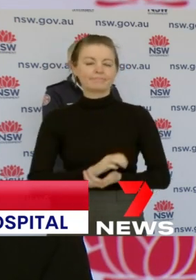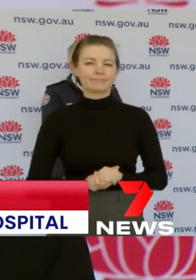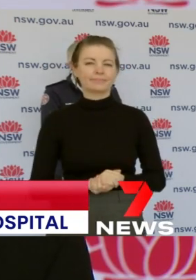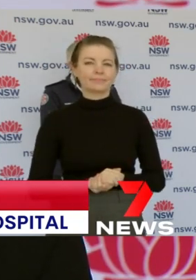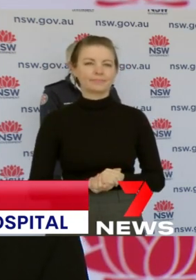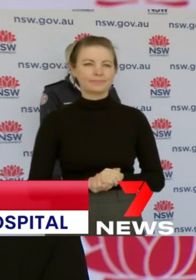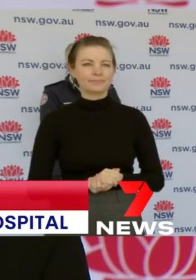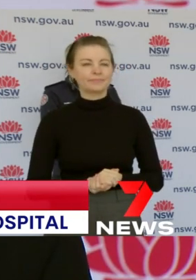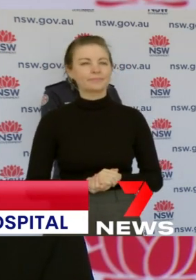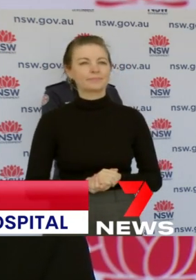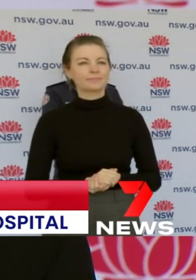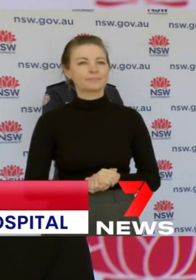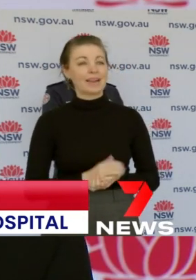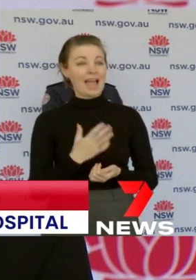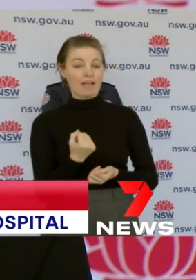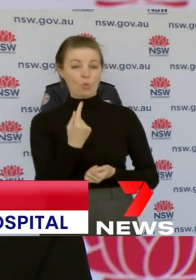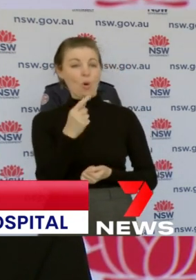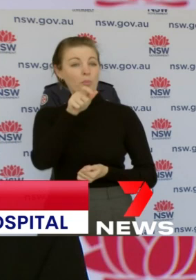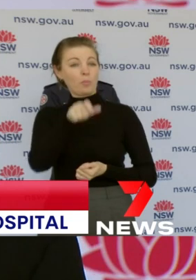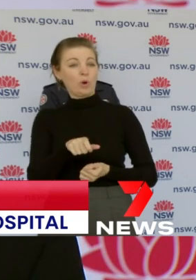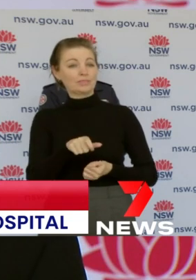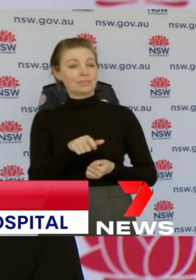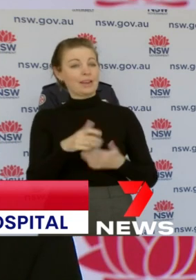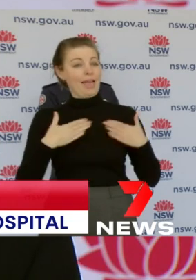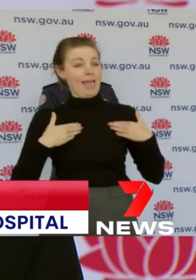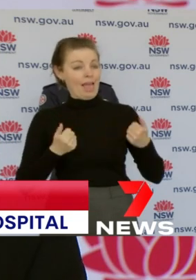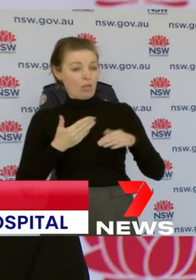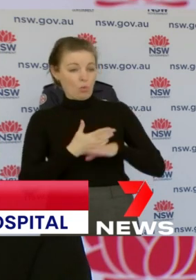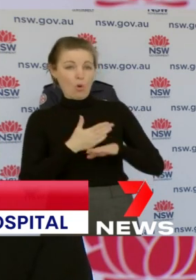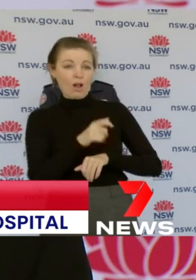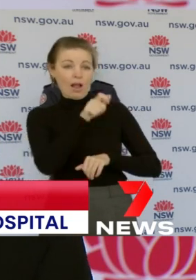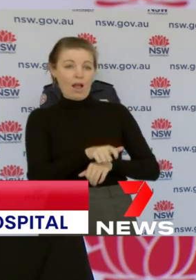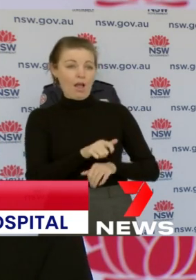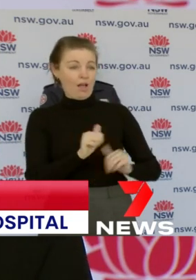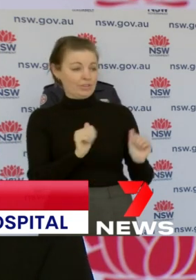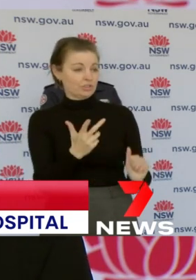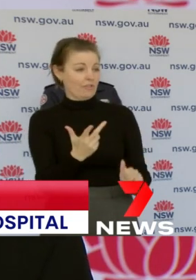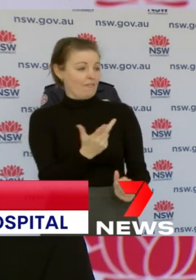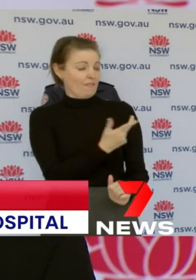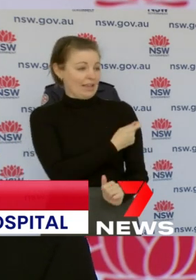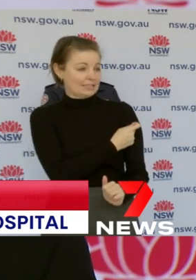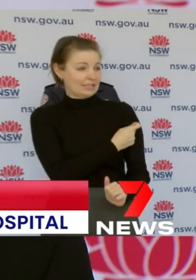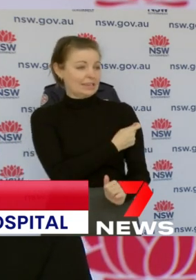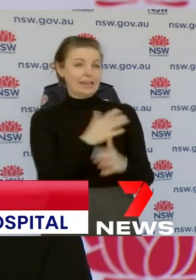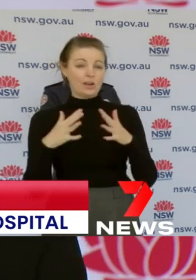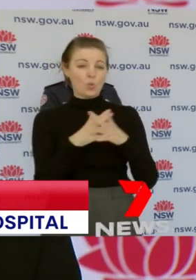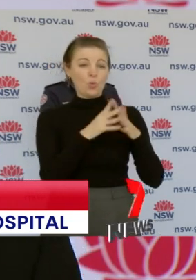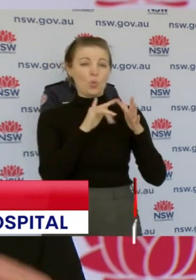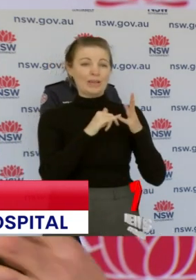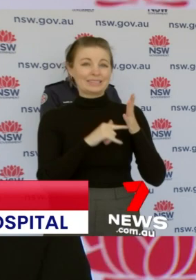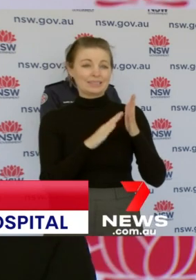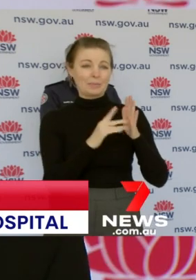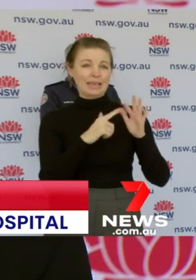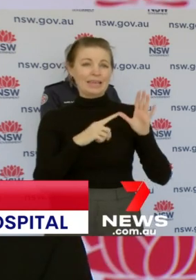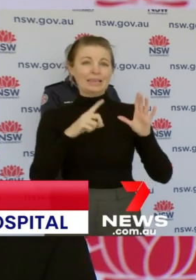There is a health worker in Westmead intensive care who's been vaccinated and it stresses the importance that a vaccine